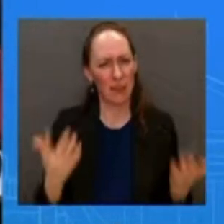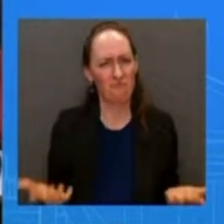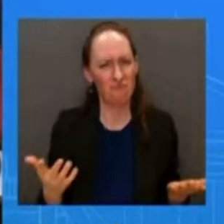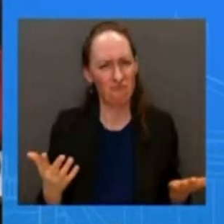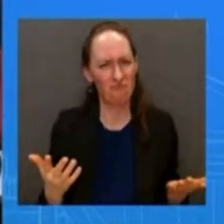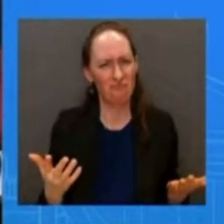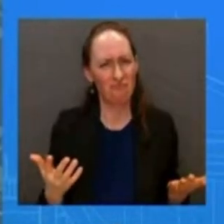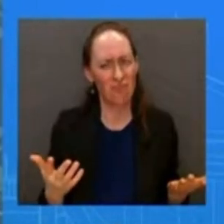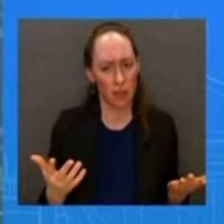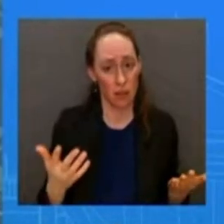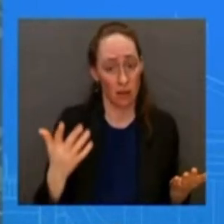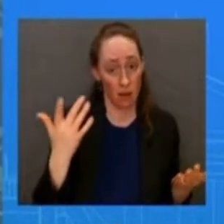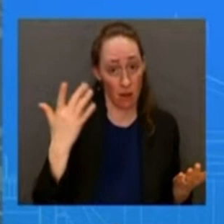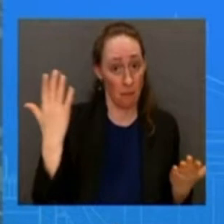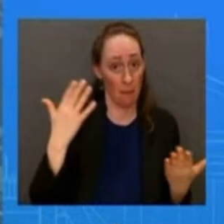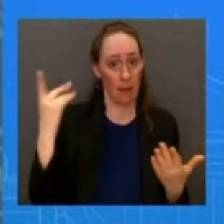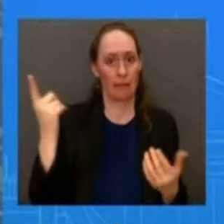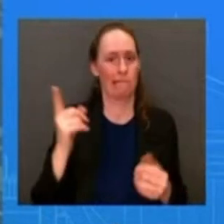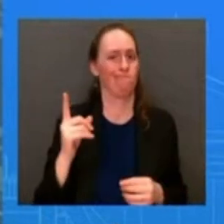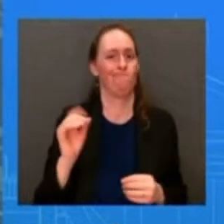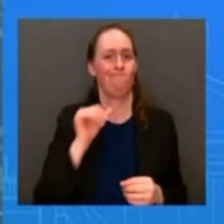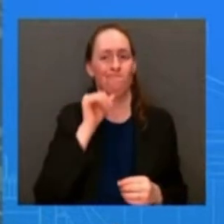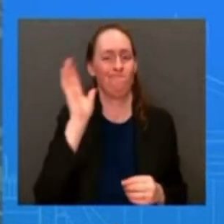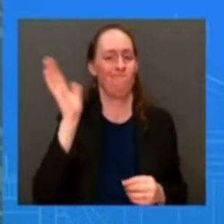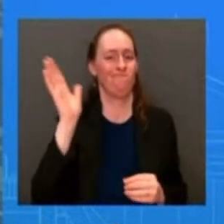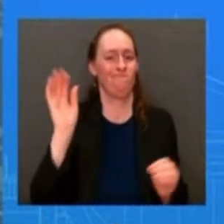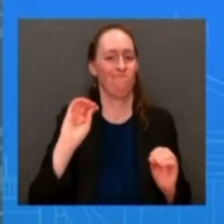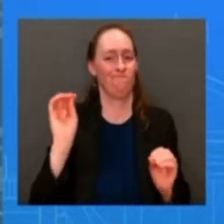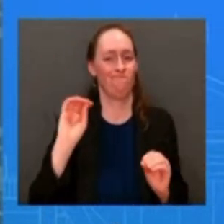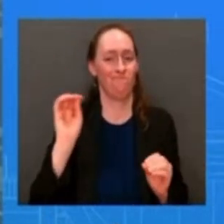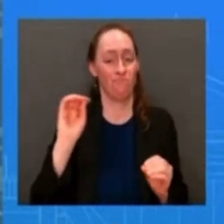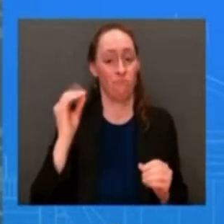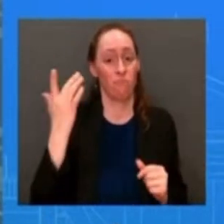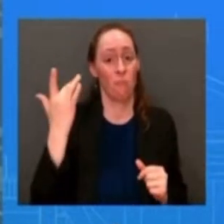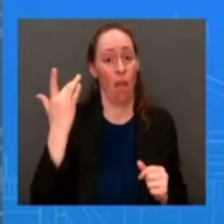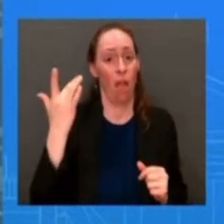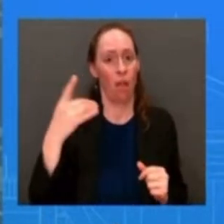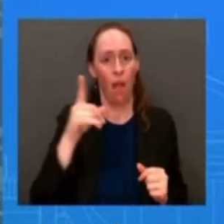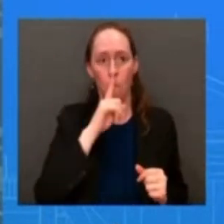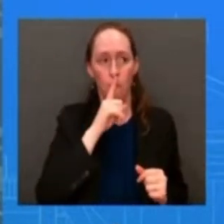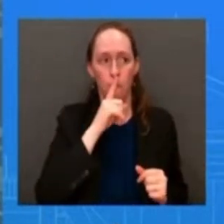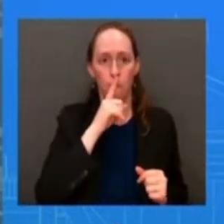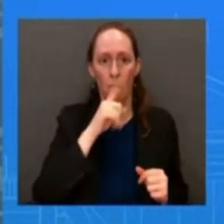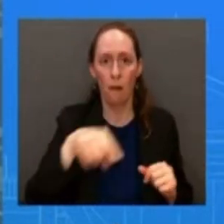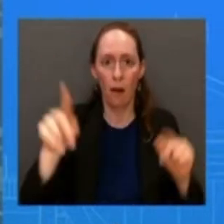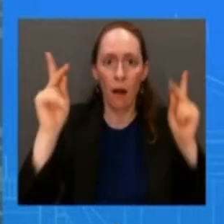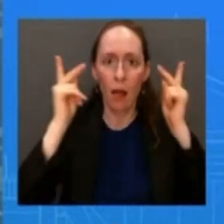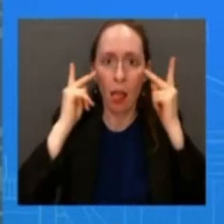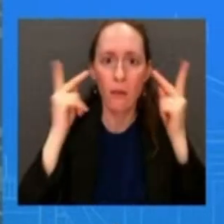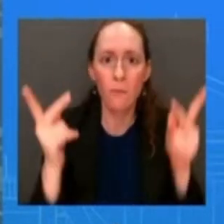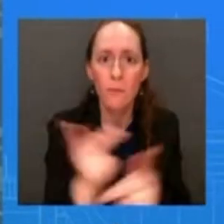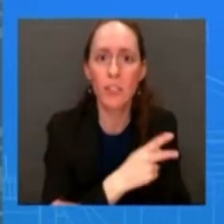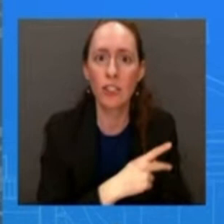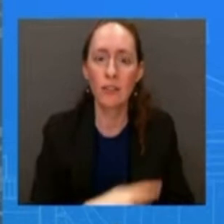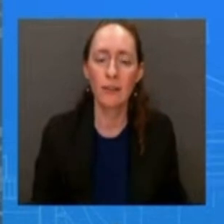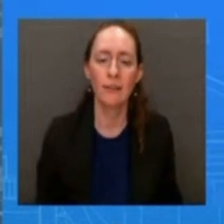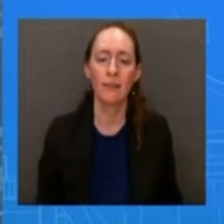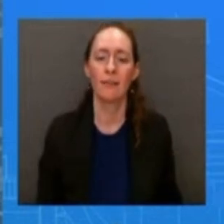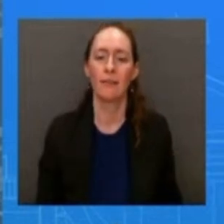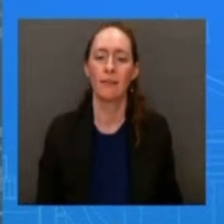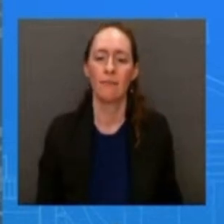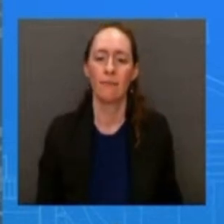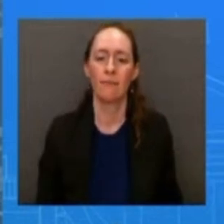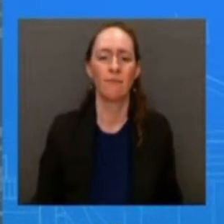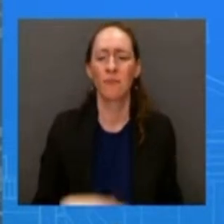i don't have i don't have any um any announcement or anything to preview on a potential um you know remarks by the